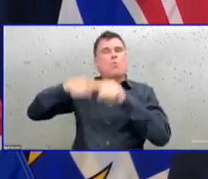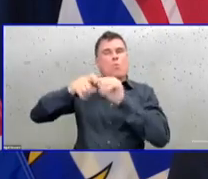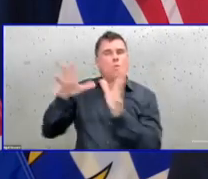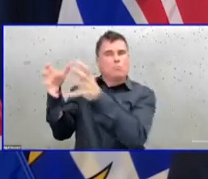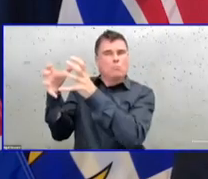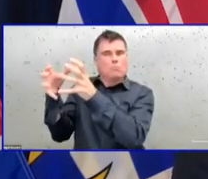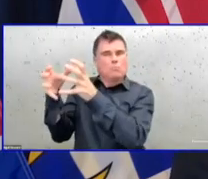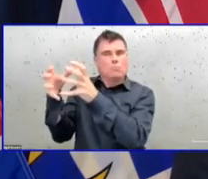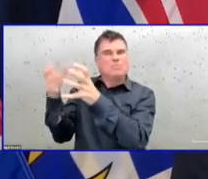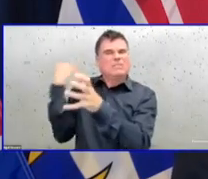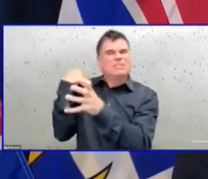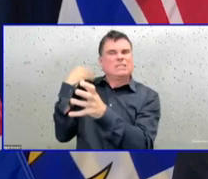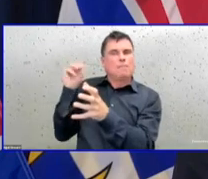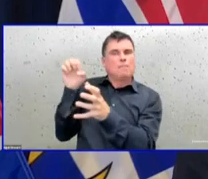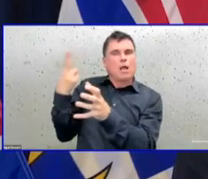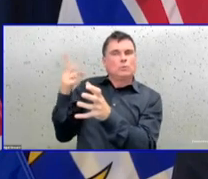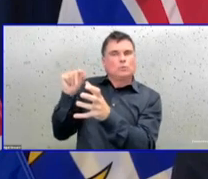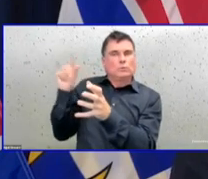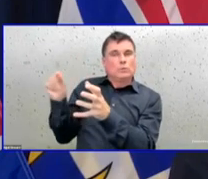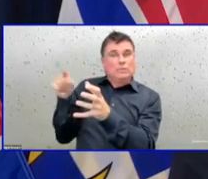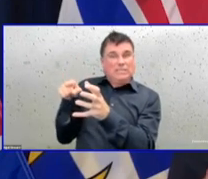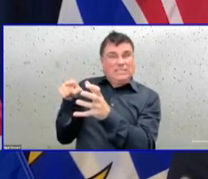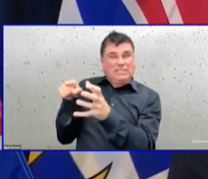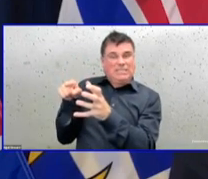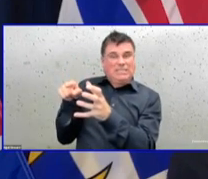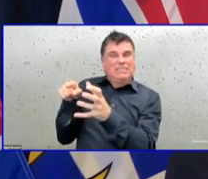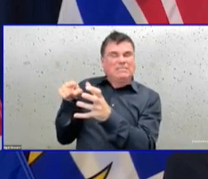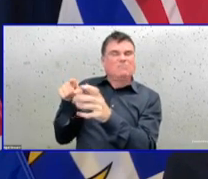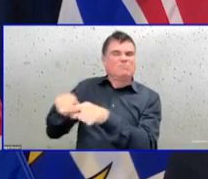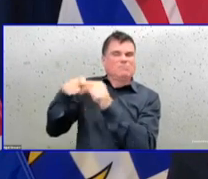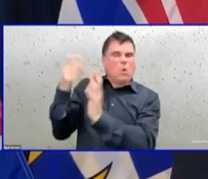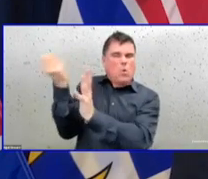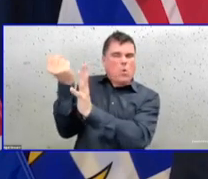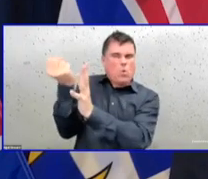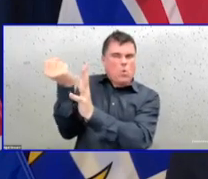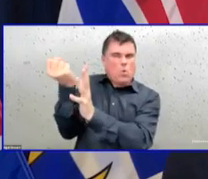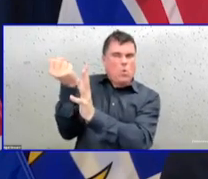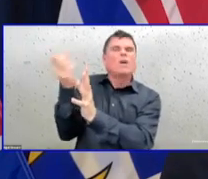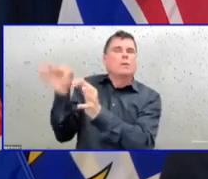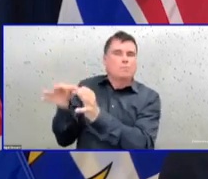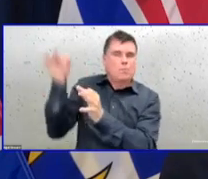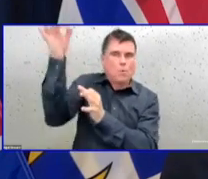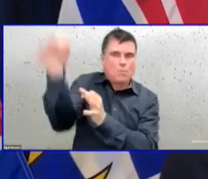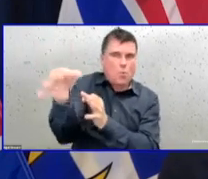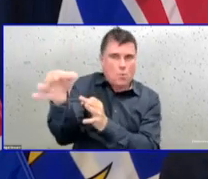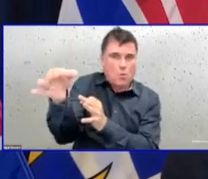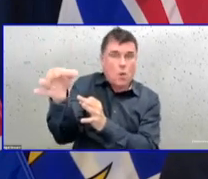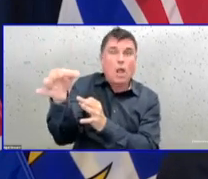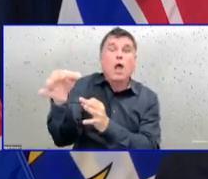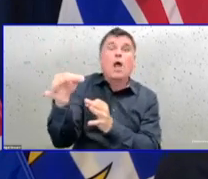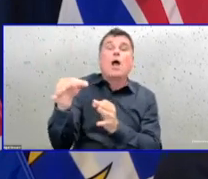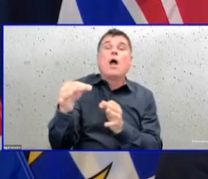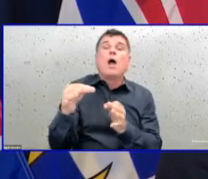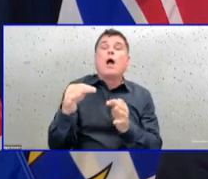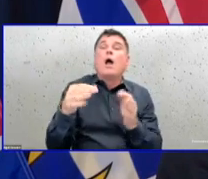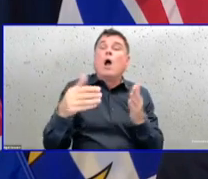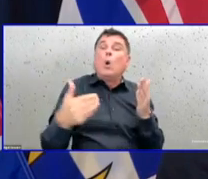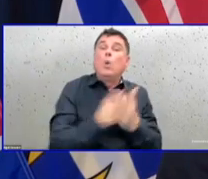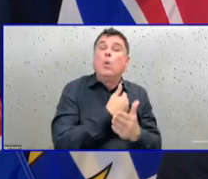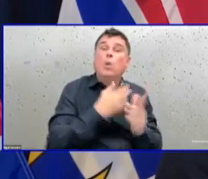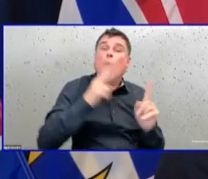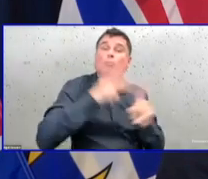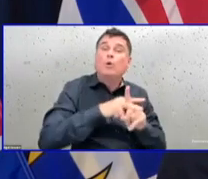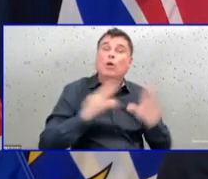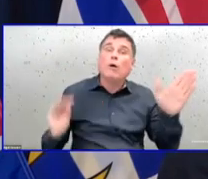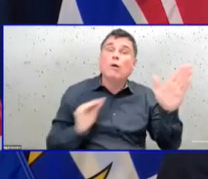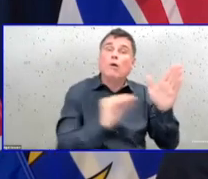being postponed, others were not booked during this time. And on a much smaller scale, that's what's happening now. What we said in May 2020, when we